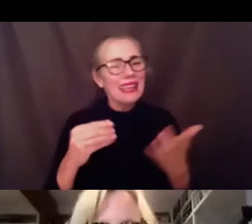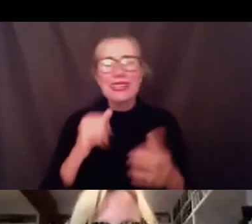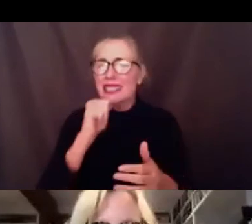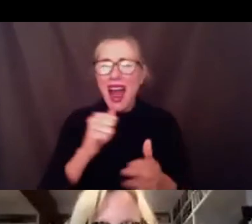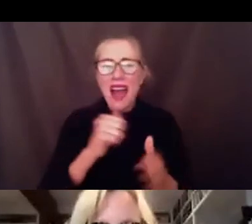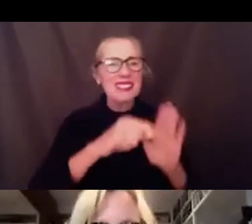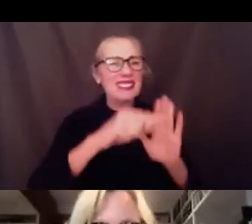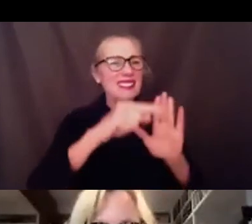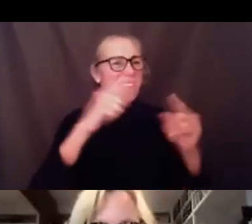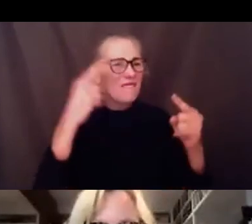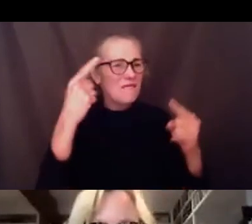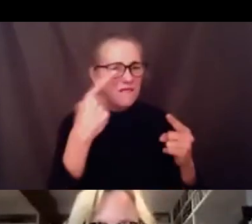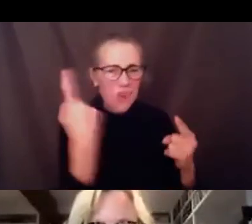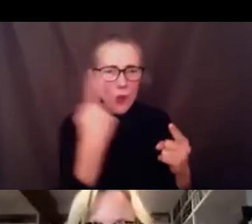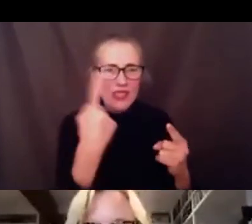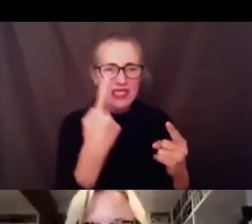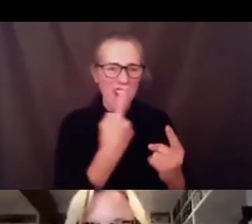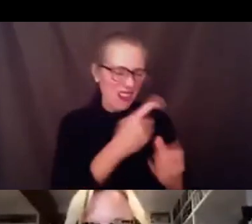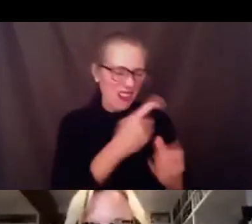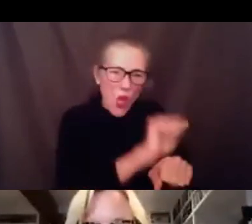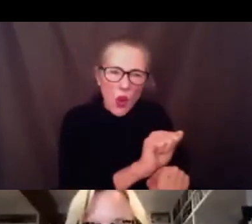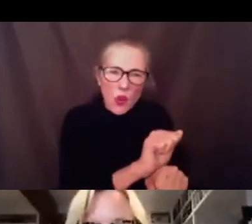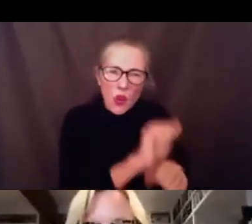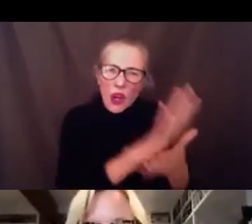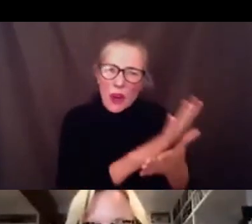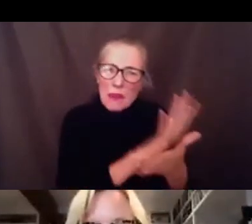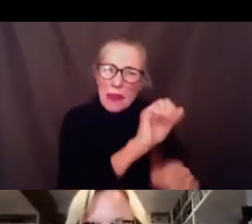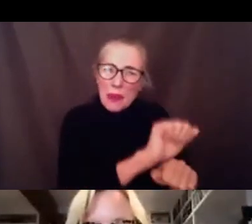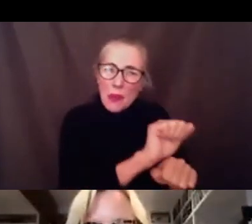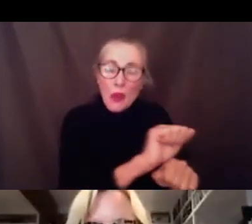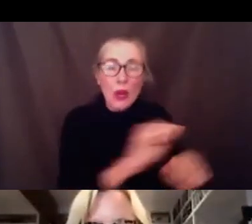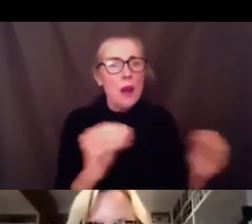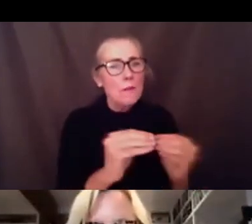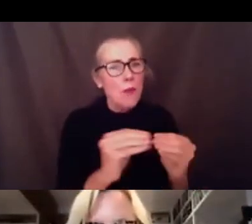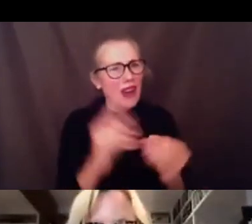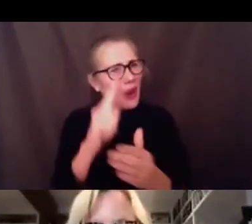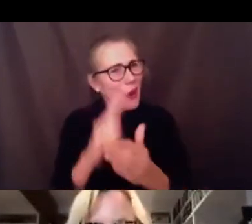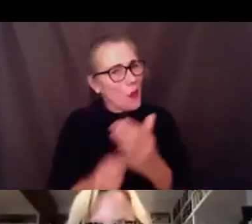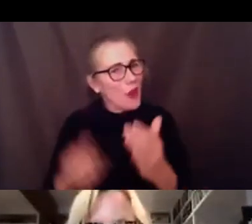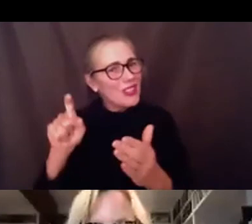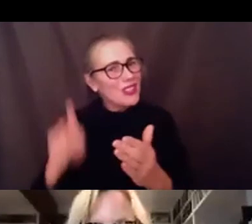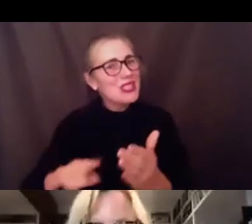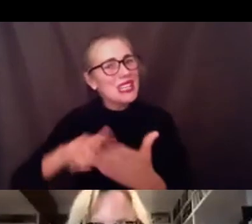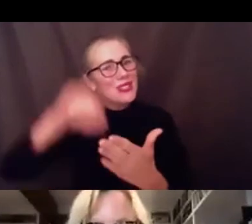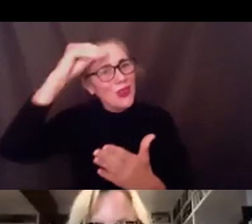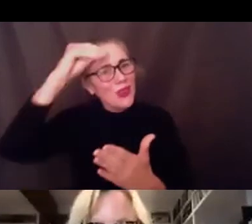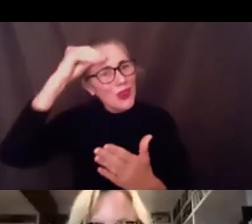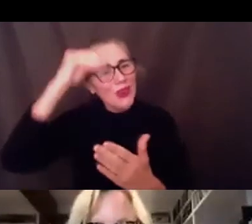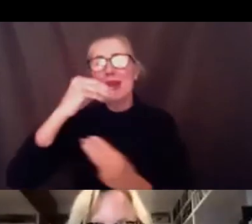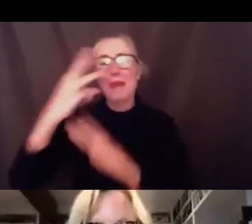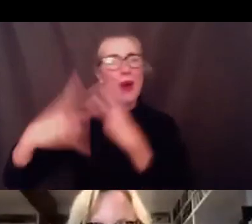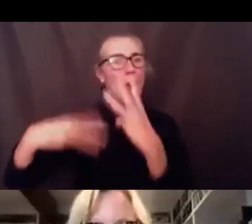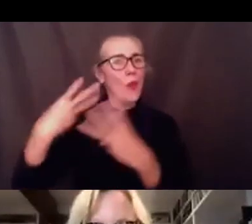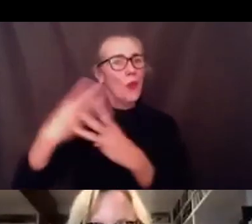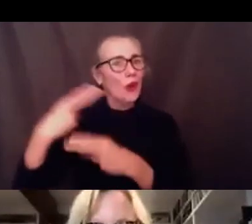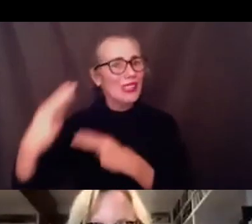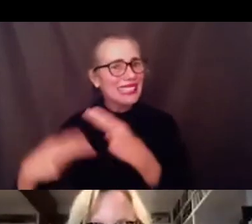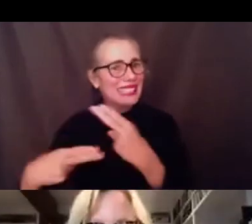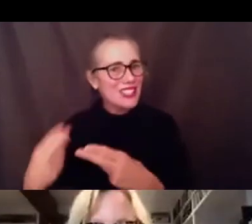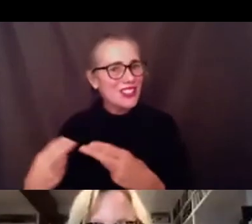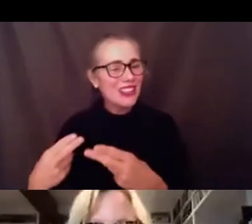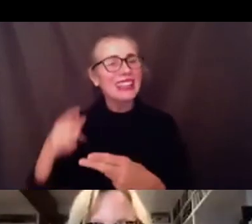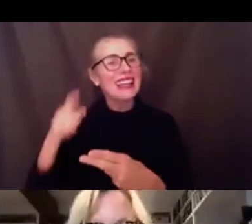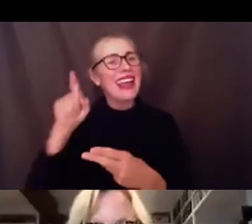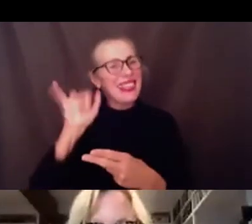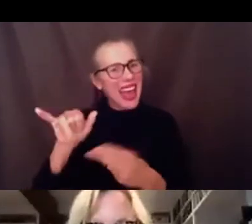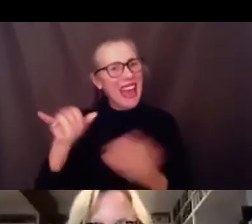performance task or a kind of assessment because because that's where you are and you should earn credit and that should be a c in the lens of the pandemic